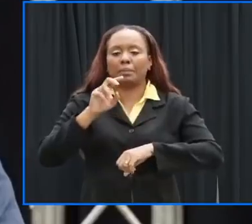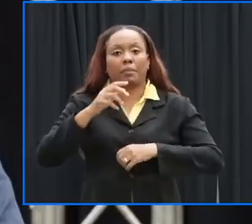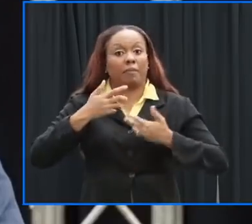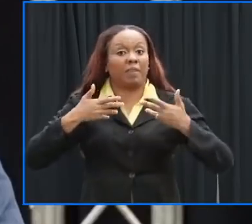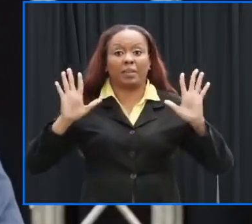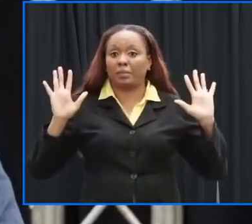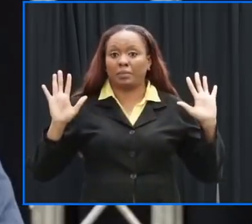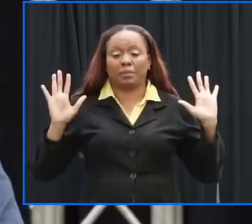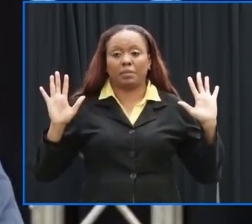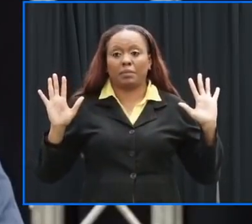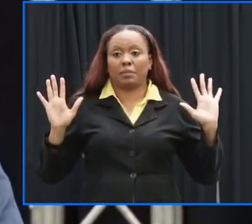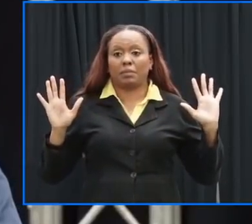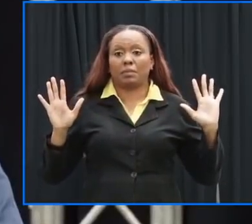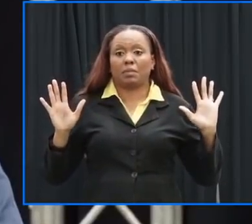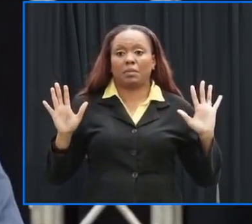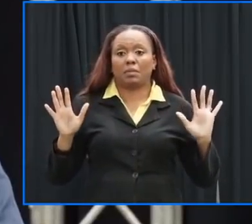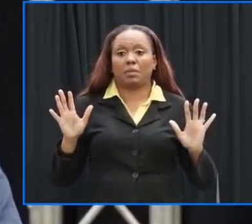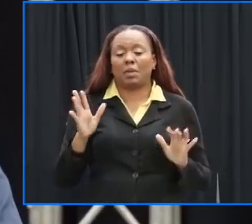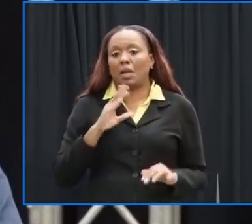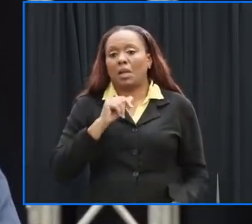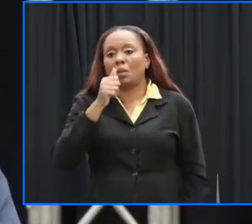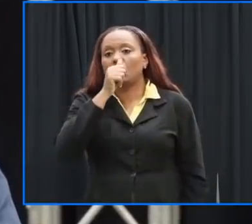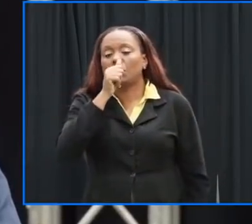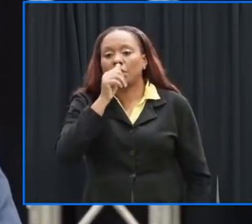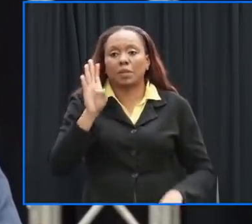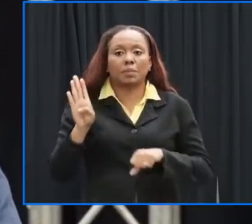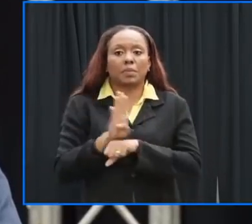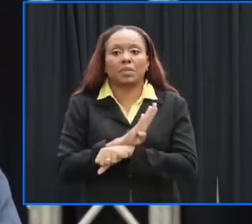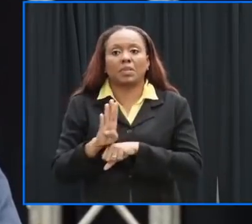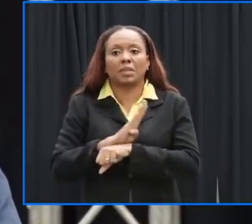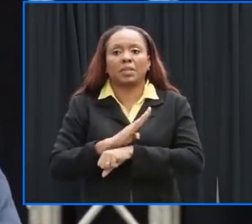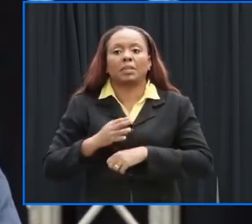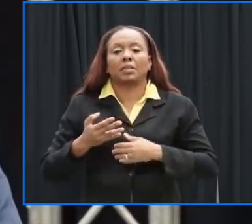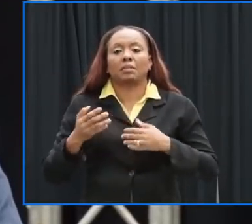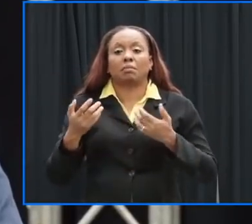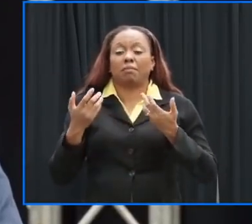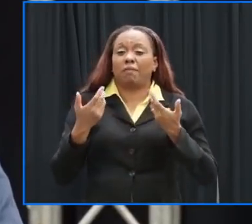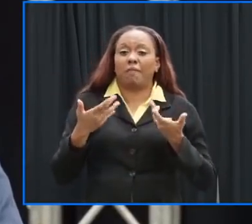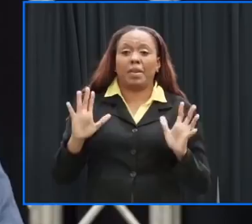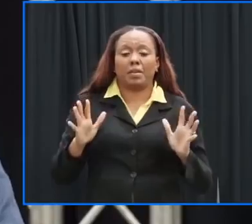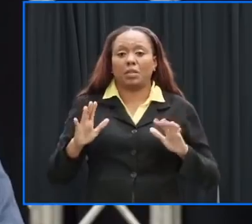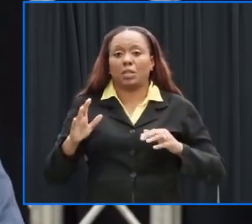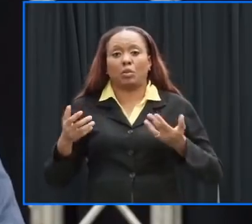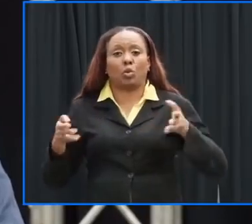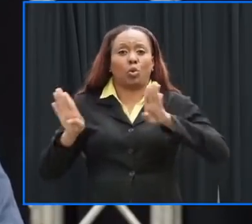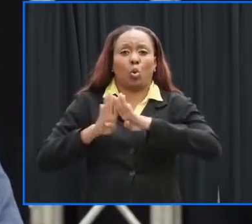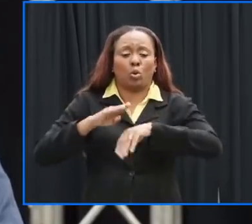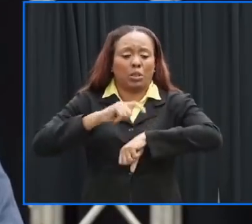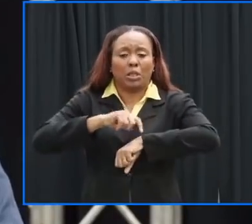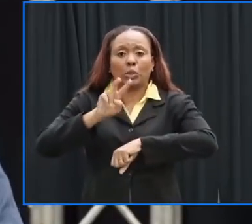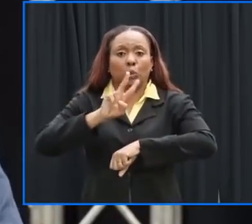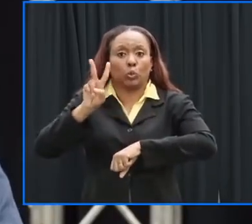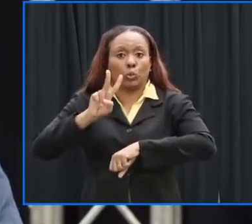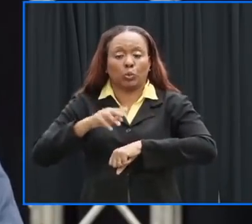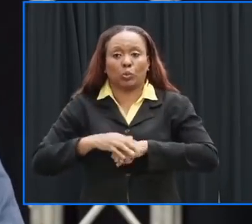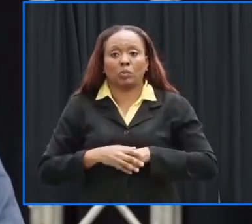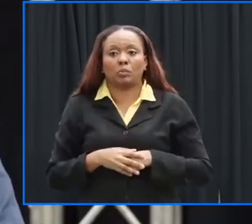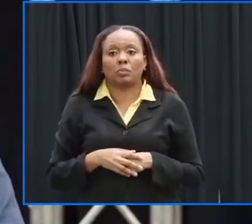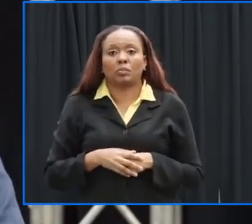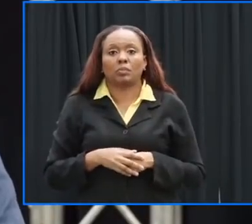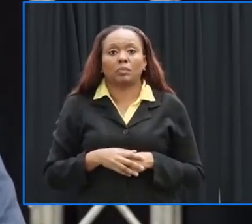for non-essential private sector was 2 pm um 3 pm